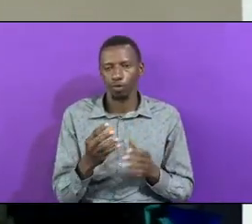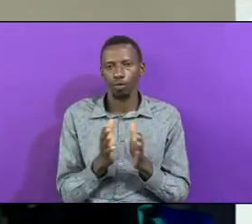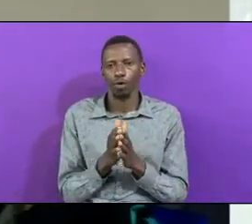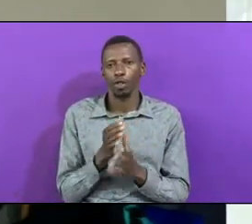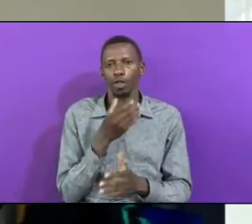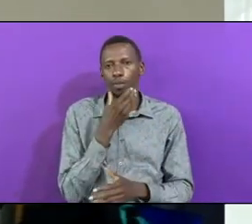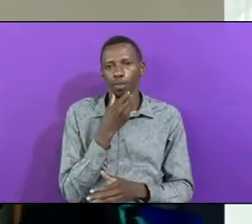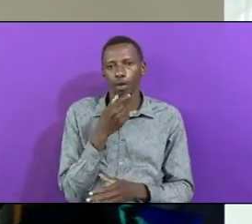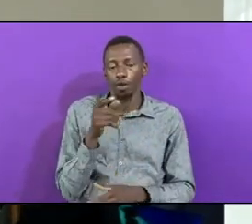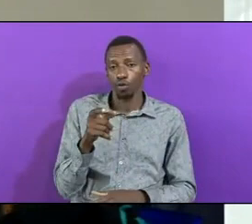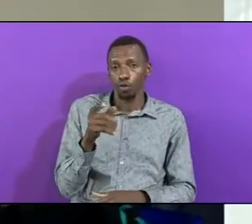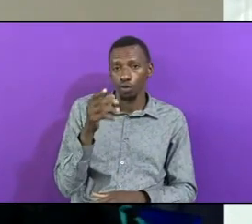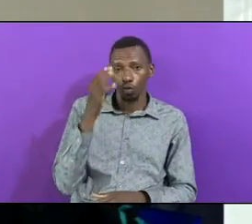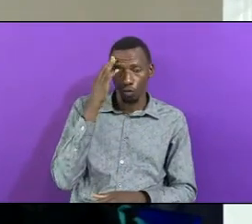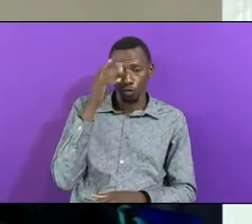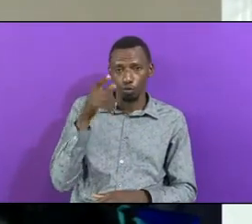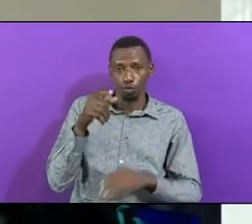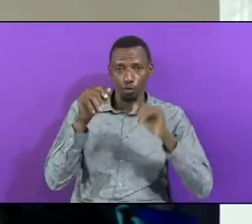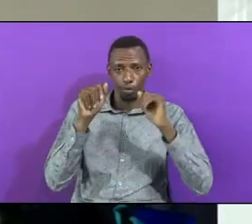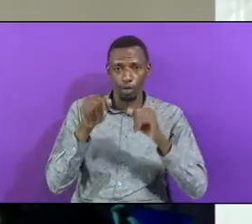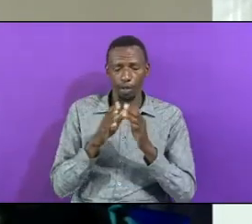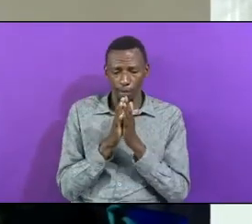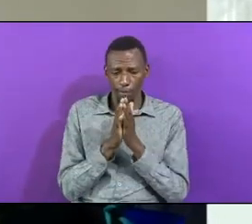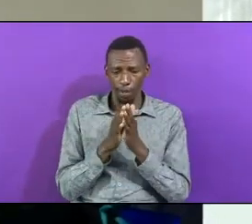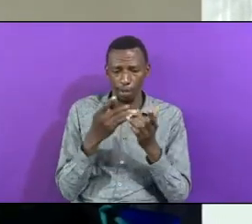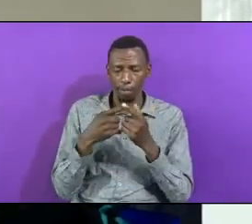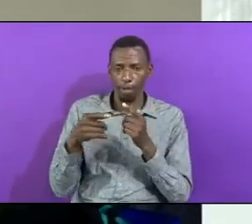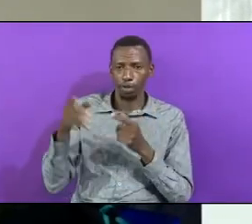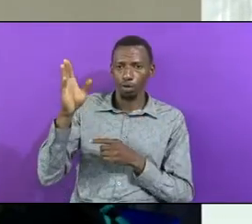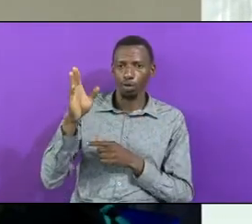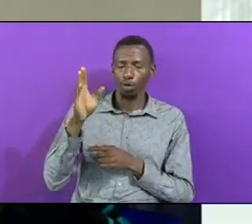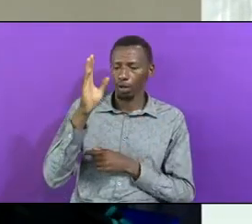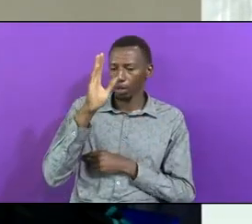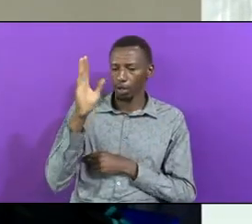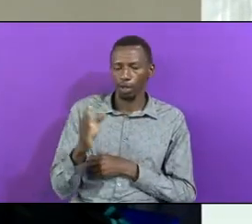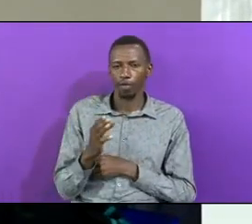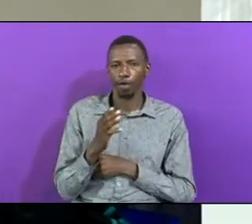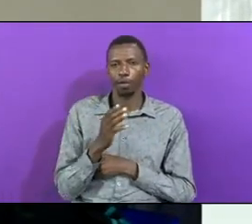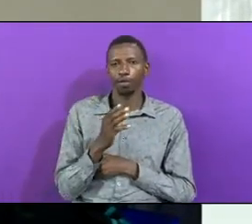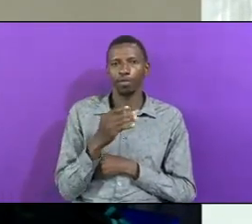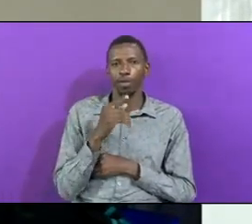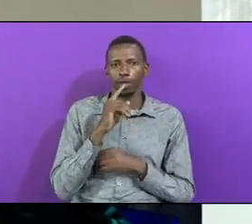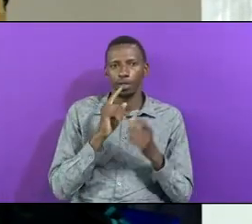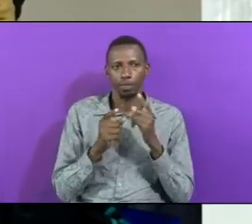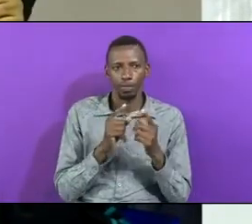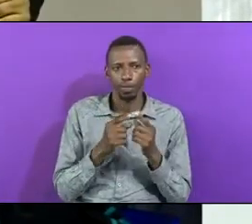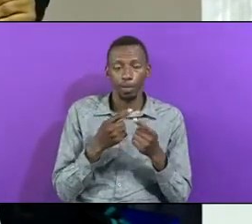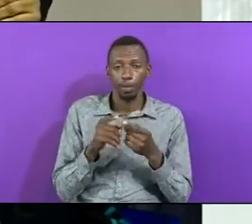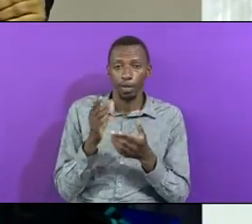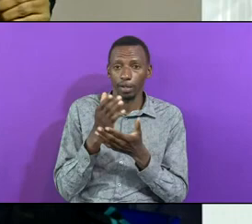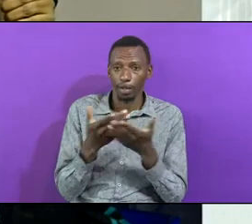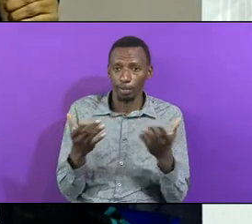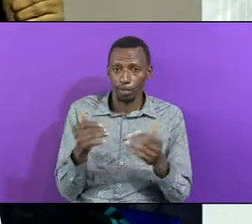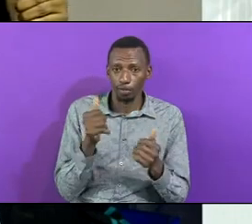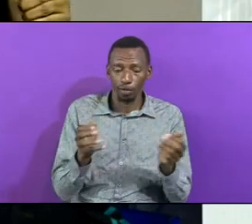Pray But God Will Never Speak But There Are Certain Things That Happens Pastor Lumpes That Makes God Speak